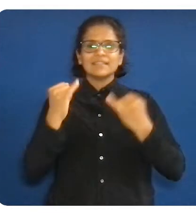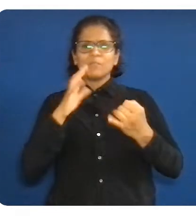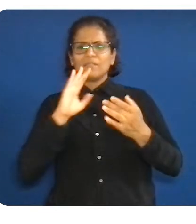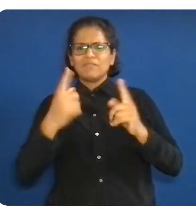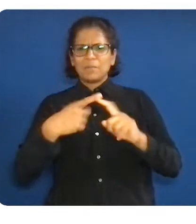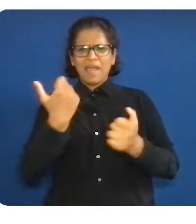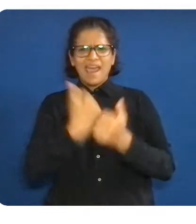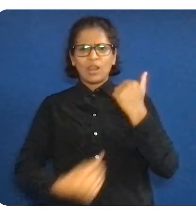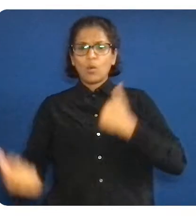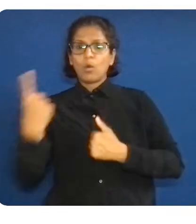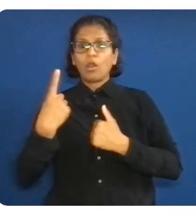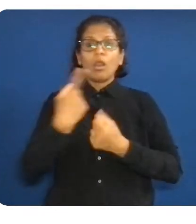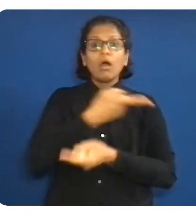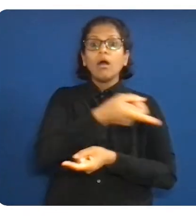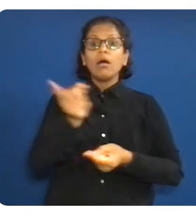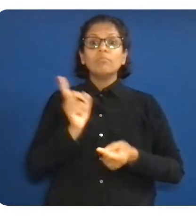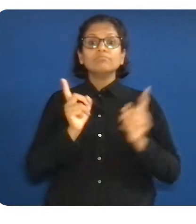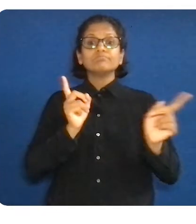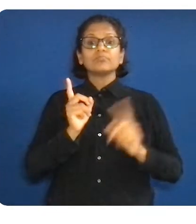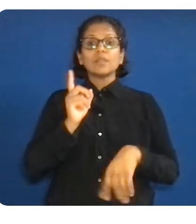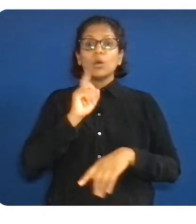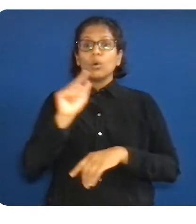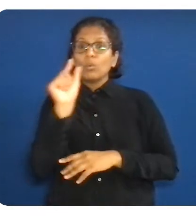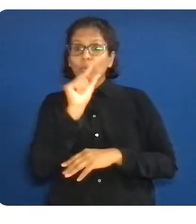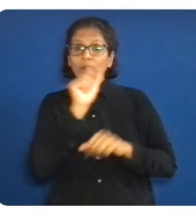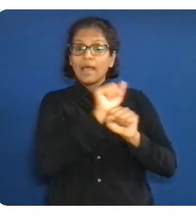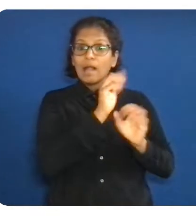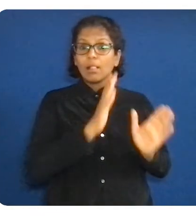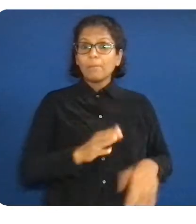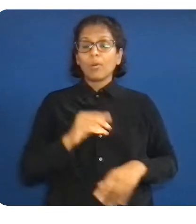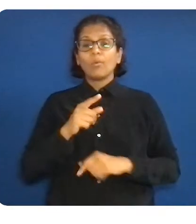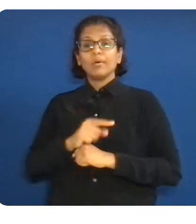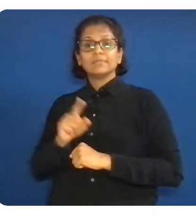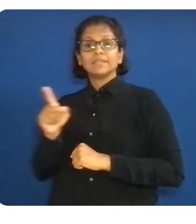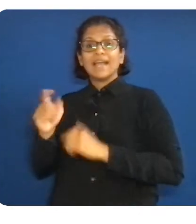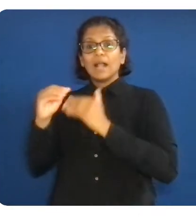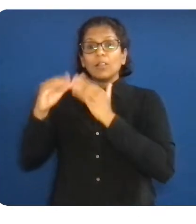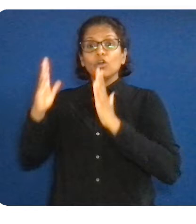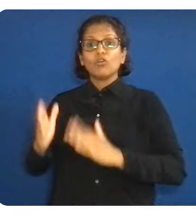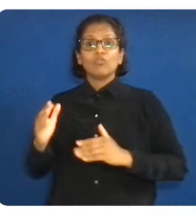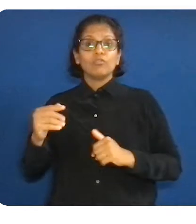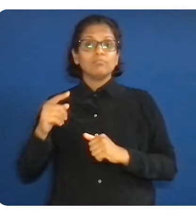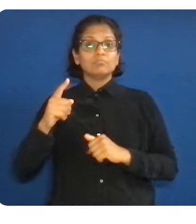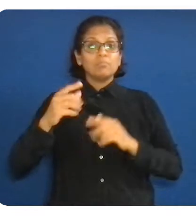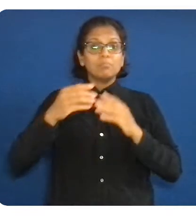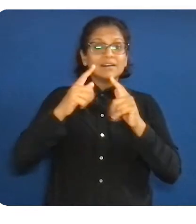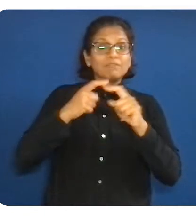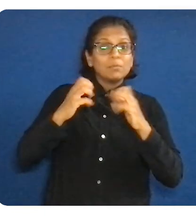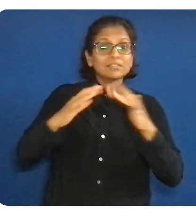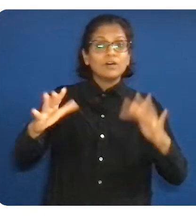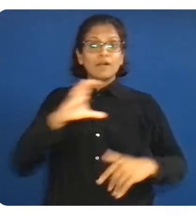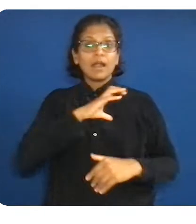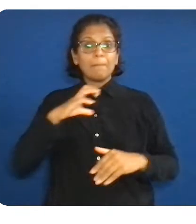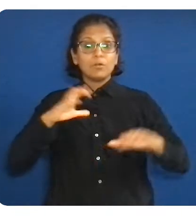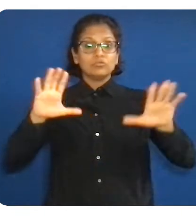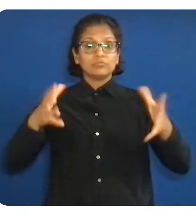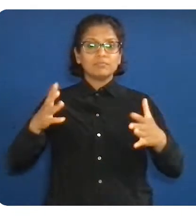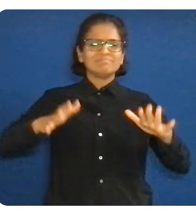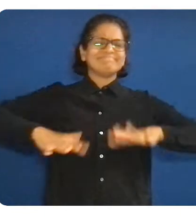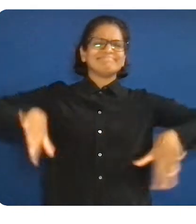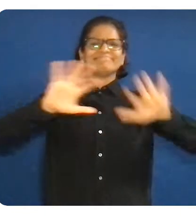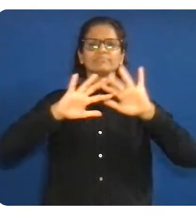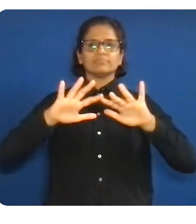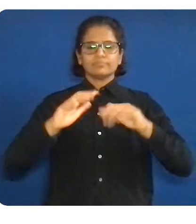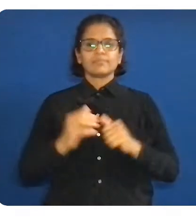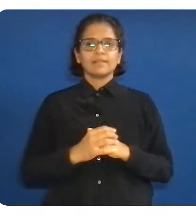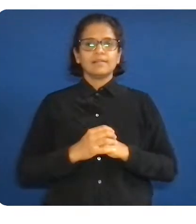light enhancement feature to better represent all skin tones in an inclusive way during our video calls. And through feedback